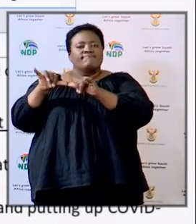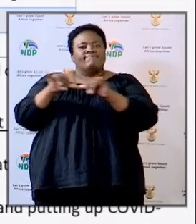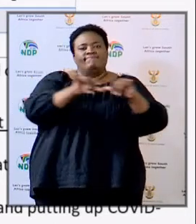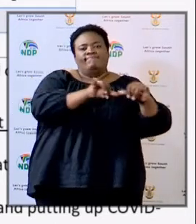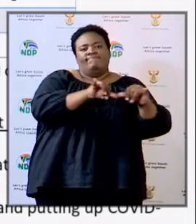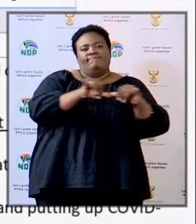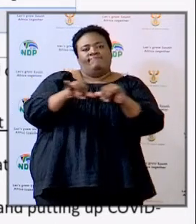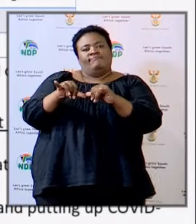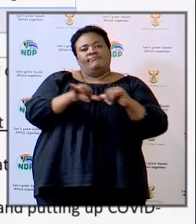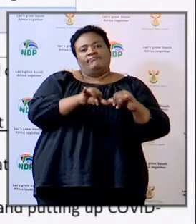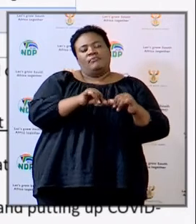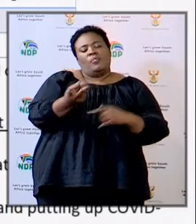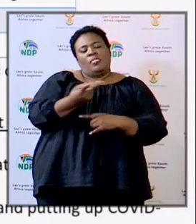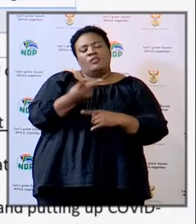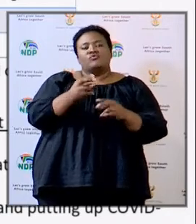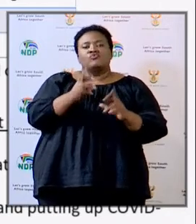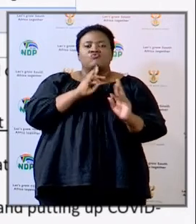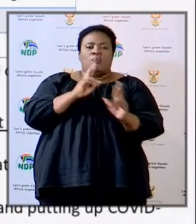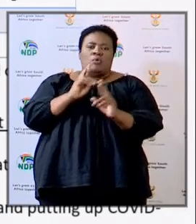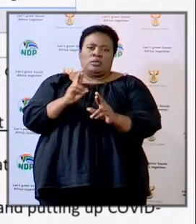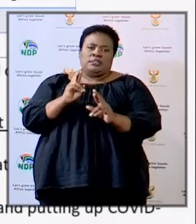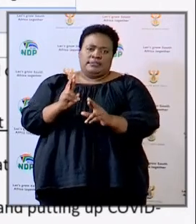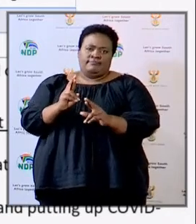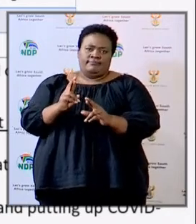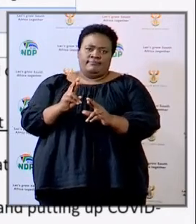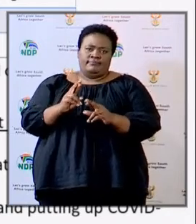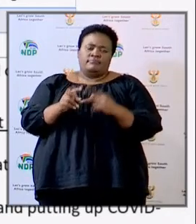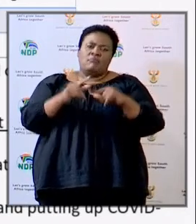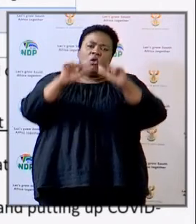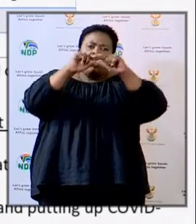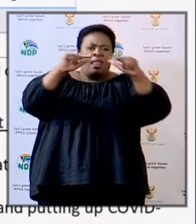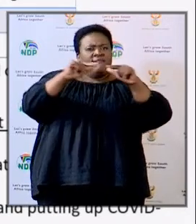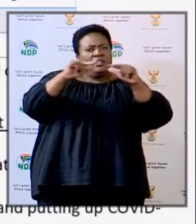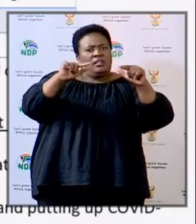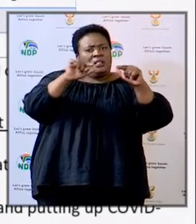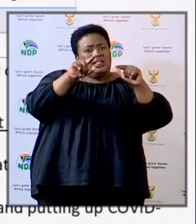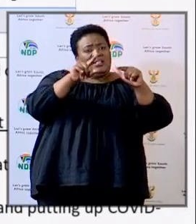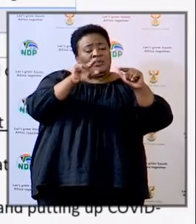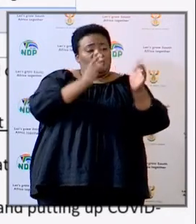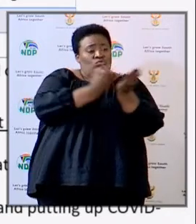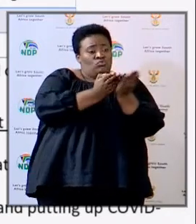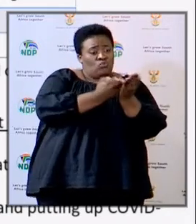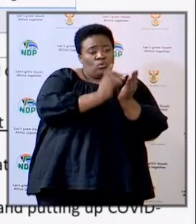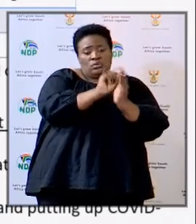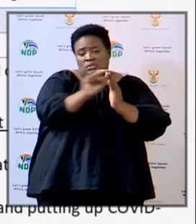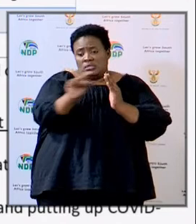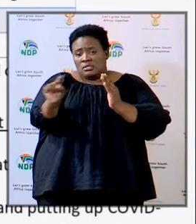same, you know, page in terms of the levels of readiness.